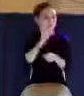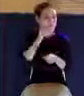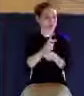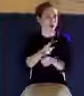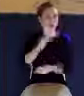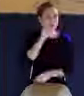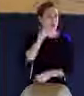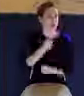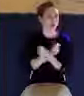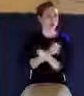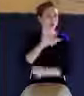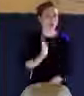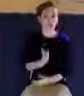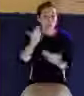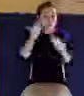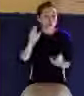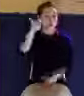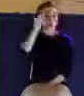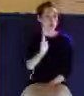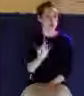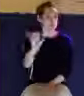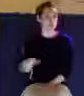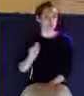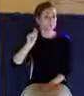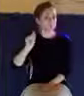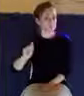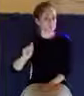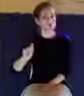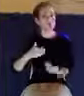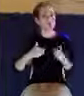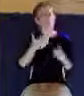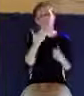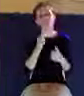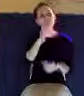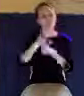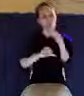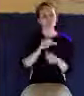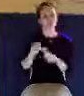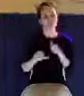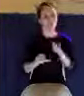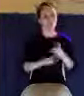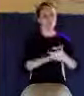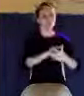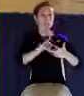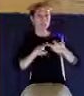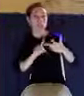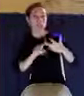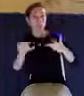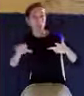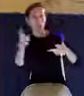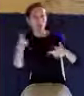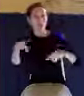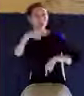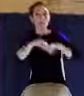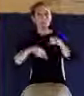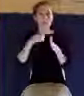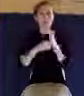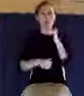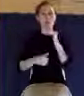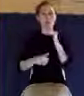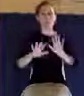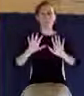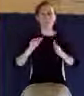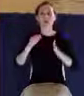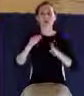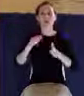So there is just our sweet fellowship. But then there's another one. Look in, go back to chapter 5. Look down at verse number